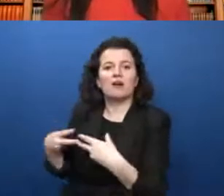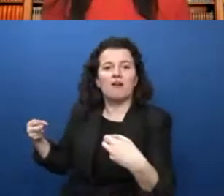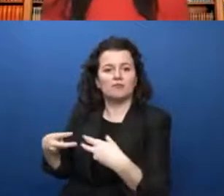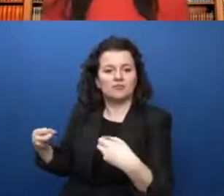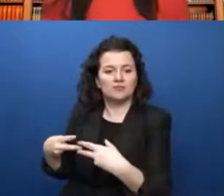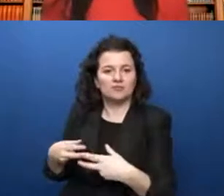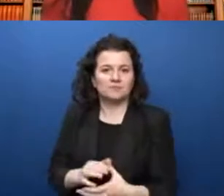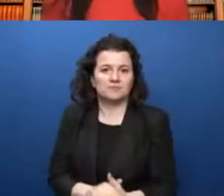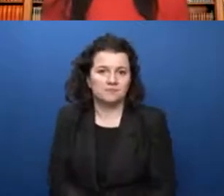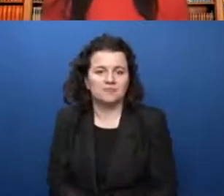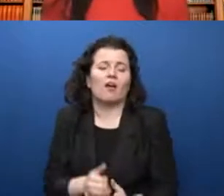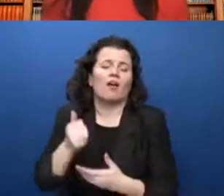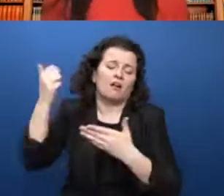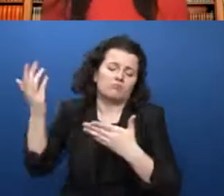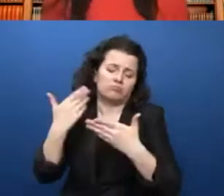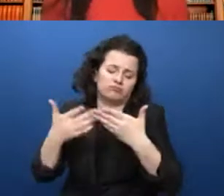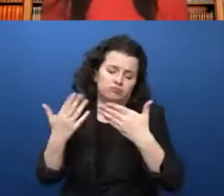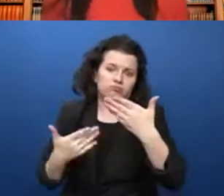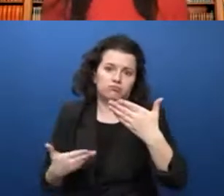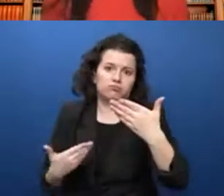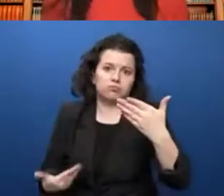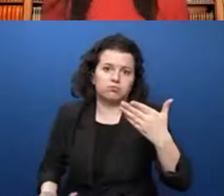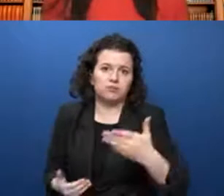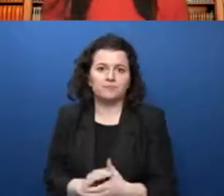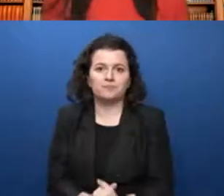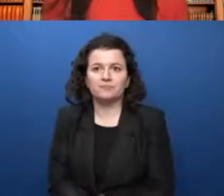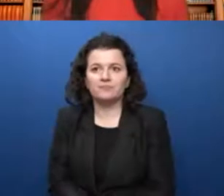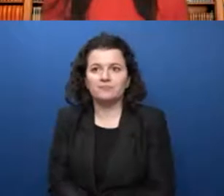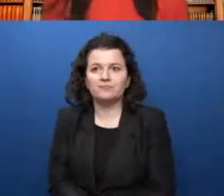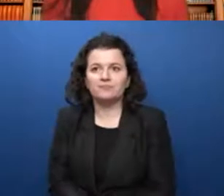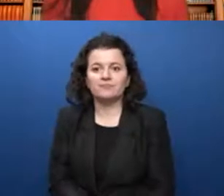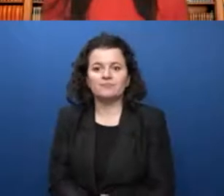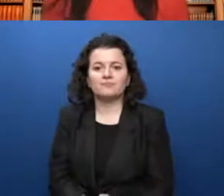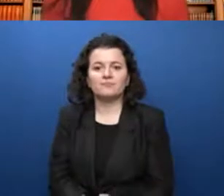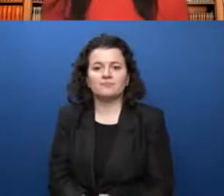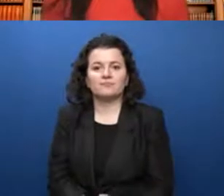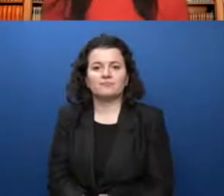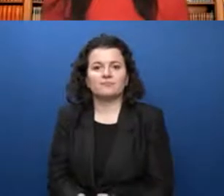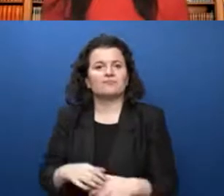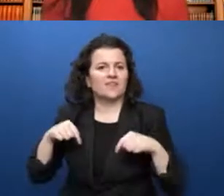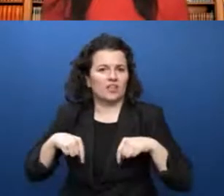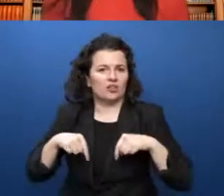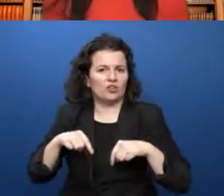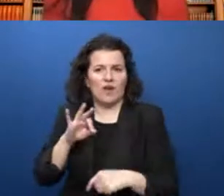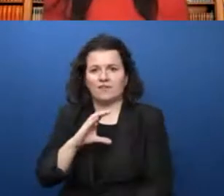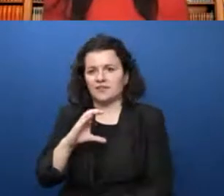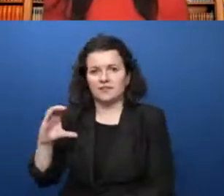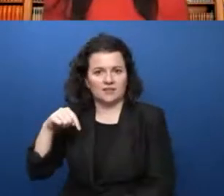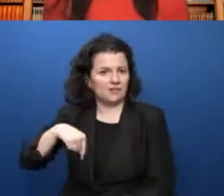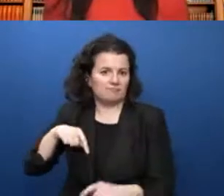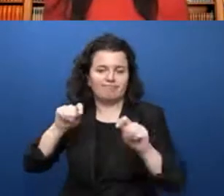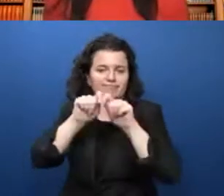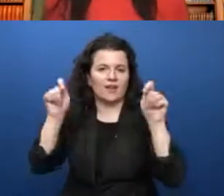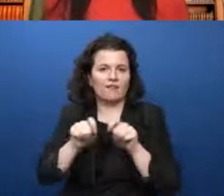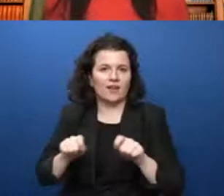I could go on and on. Here in the US, we have the FCC, the Federal Communication Commission.